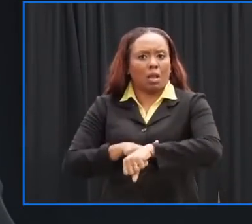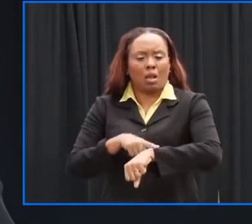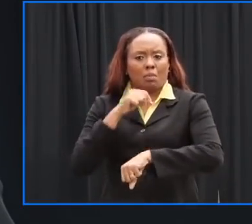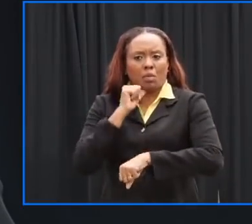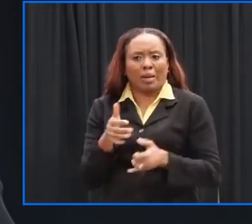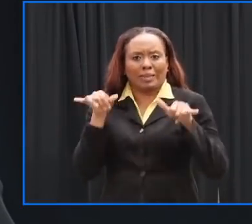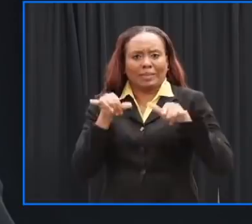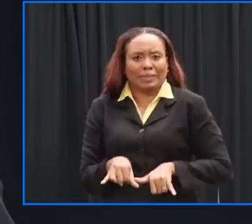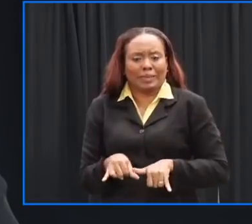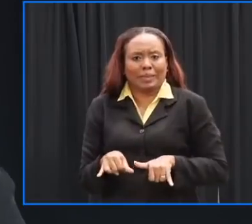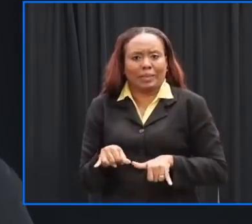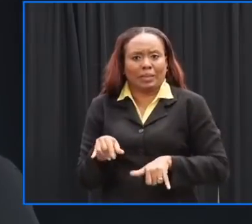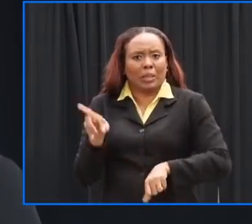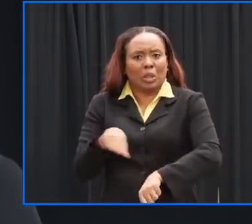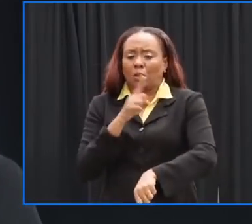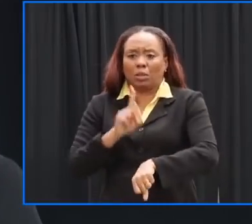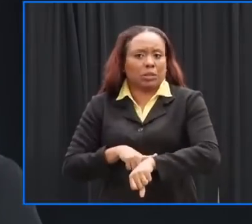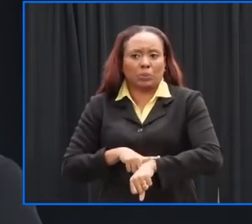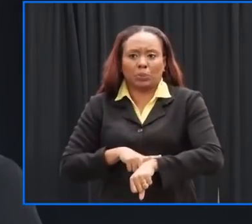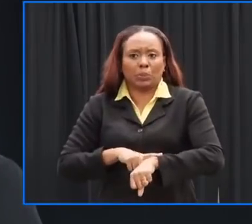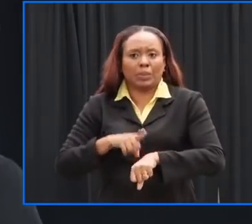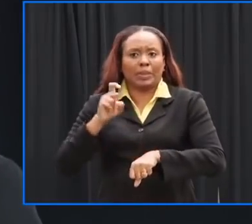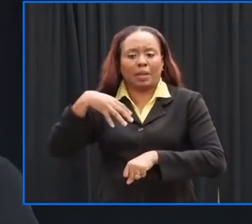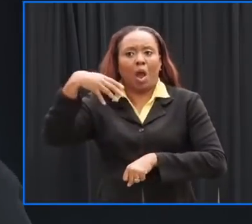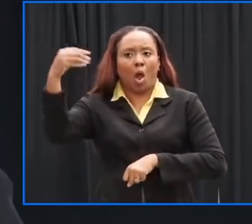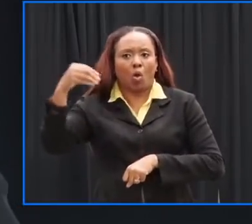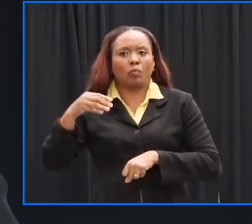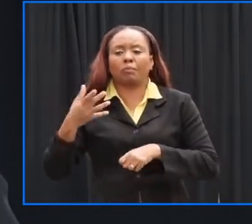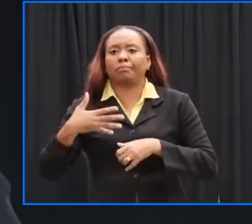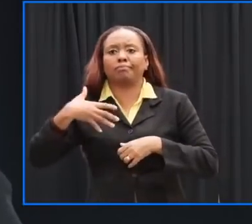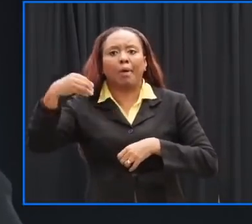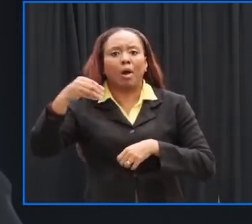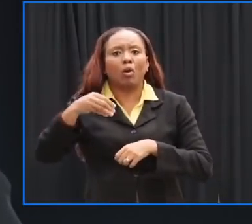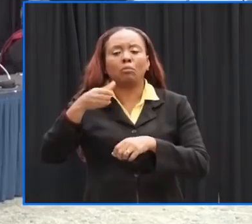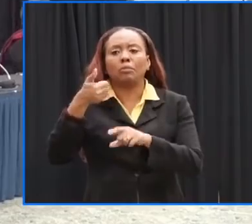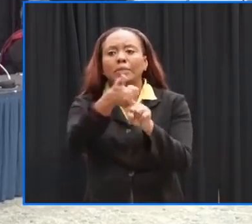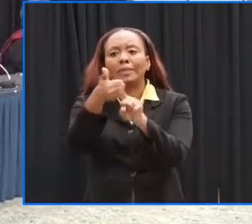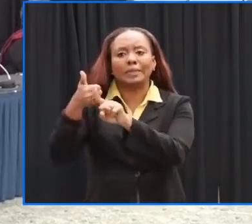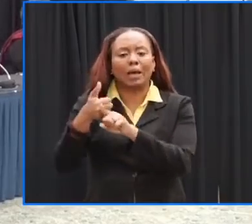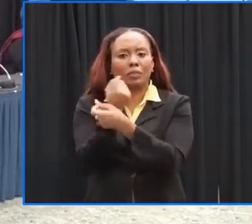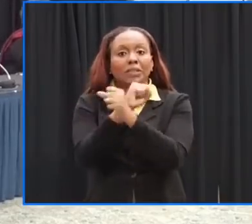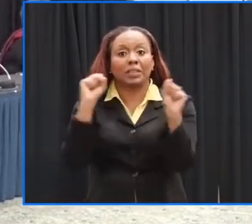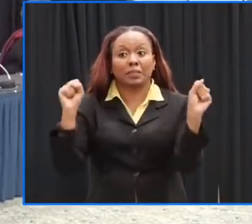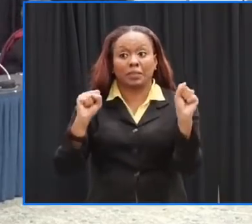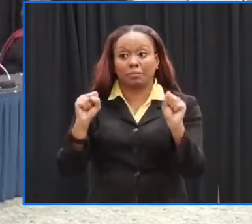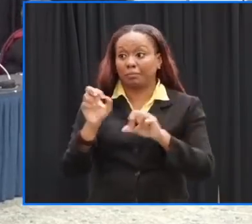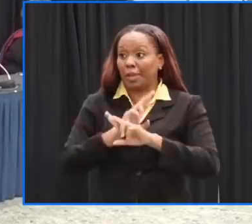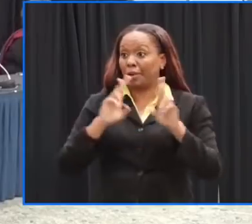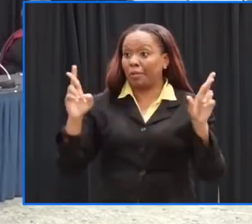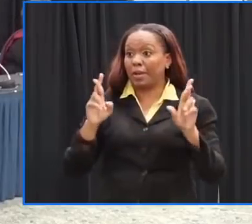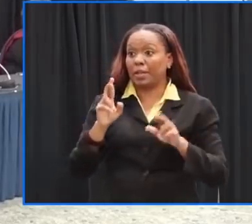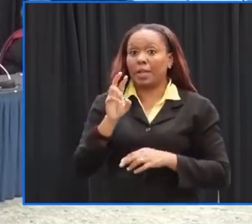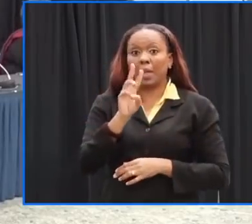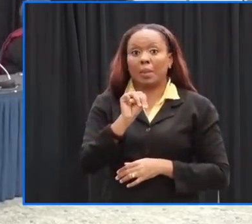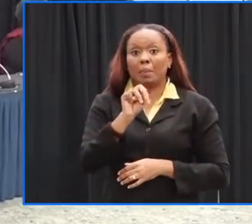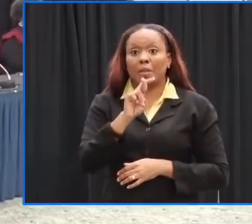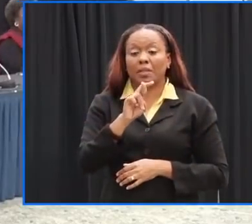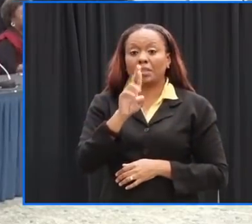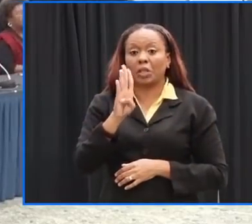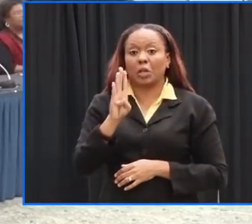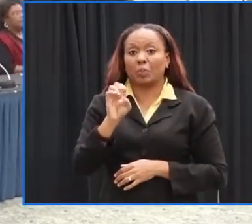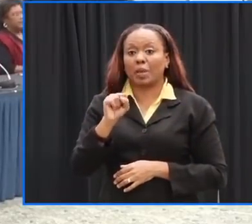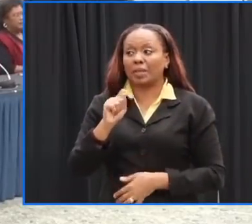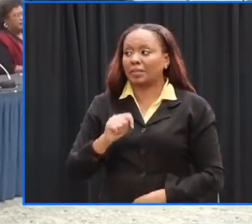need to because we need everyone to get on with the business Mr. Best are you ready sir? Thank you Prime